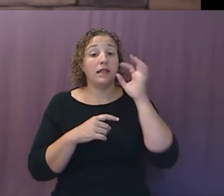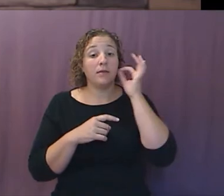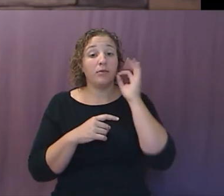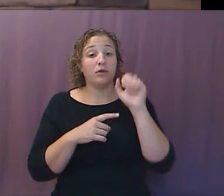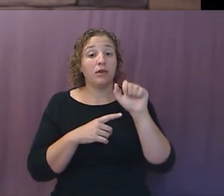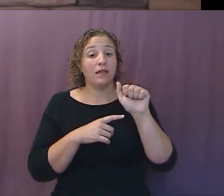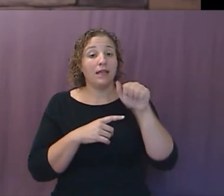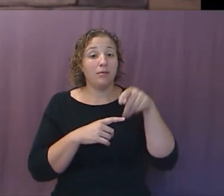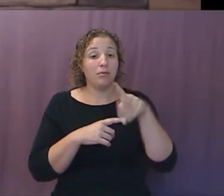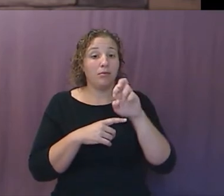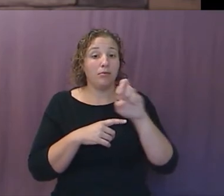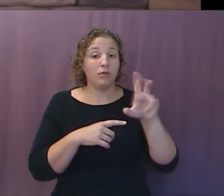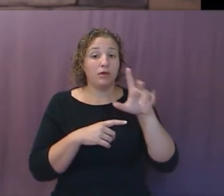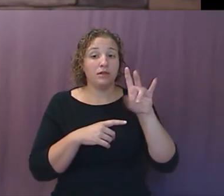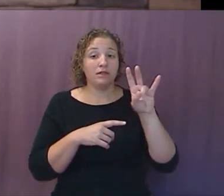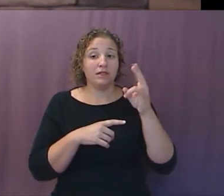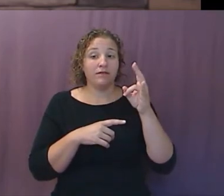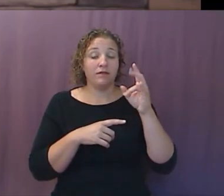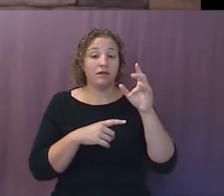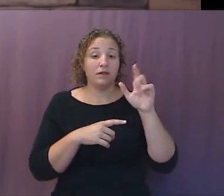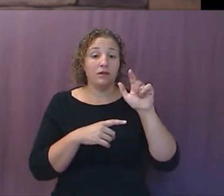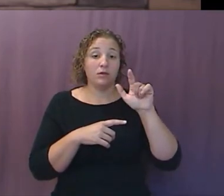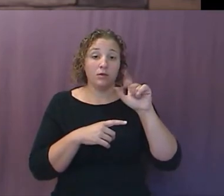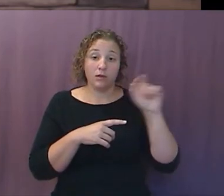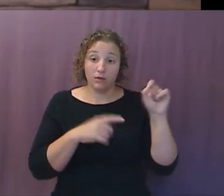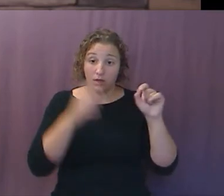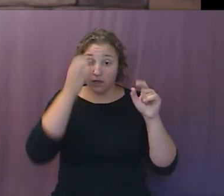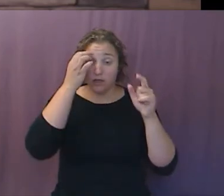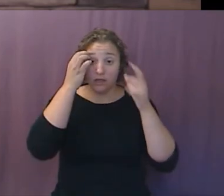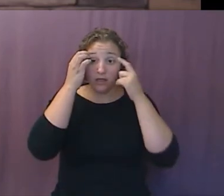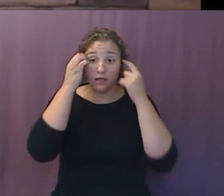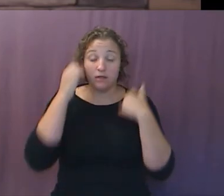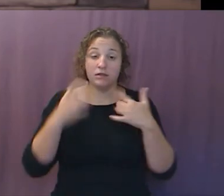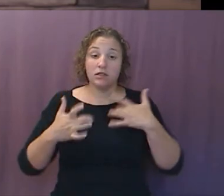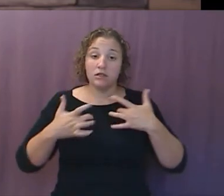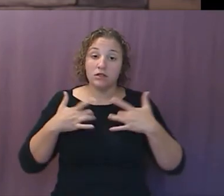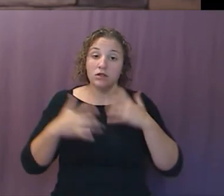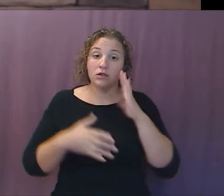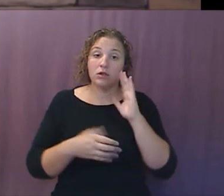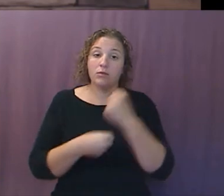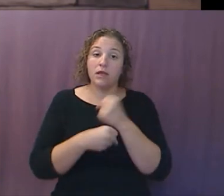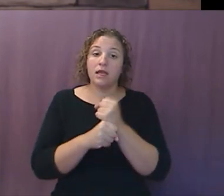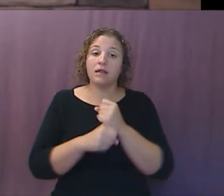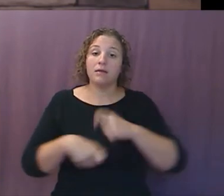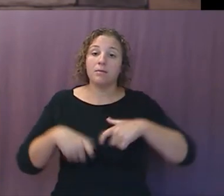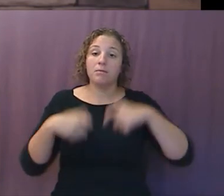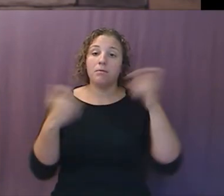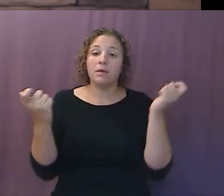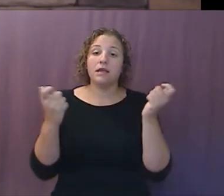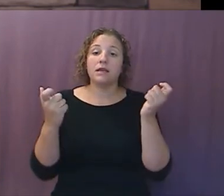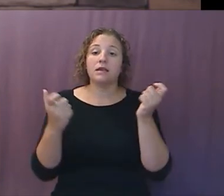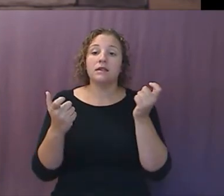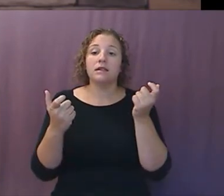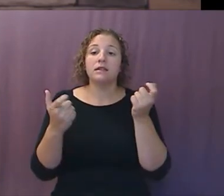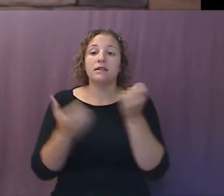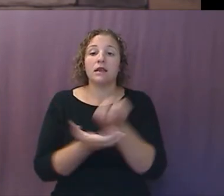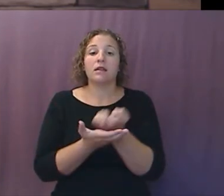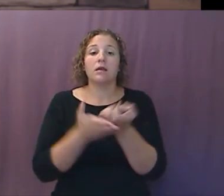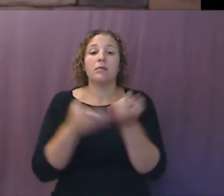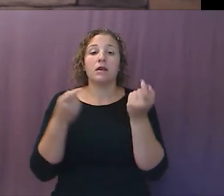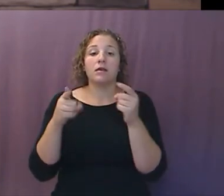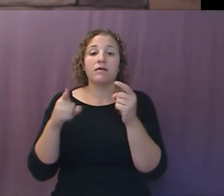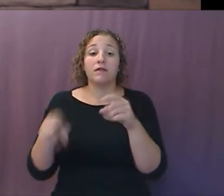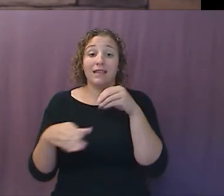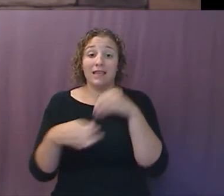noting what's happening to the economies around us, and he's concerned that this is going to cause the largest insolvency event in history if it doesn't turn around.